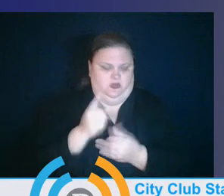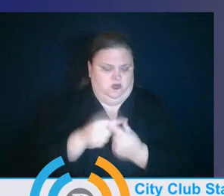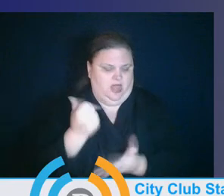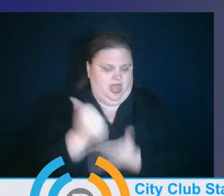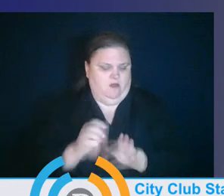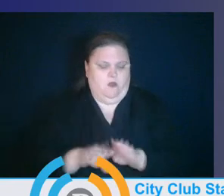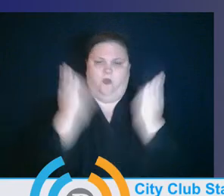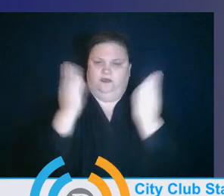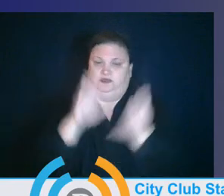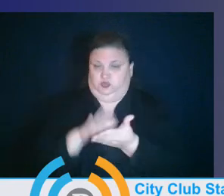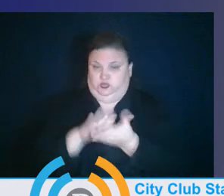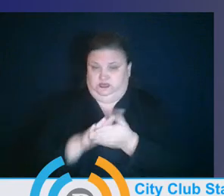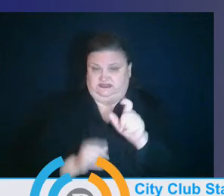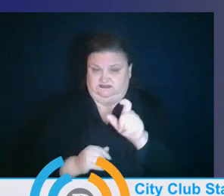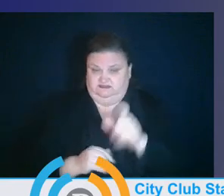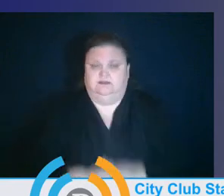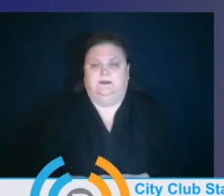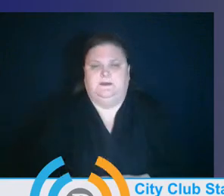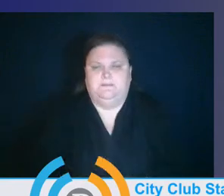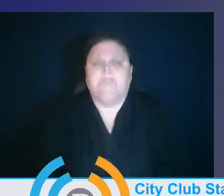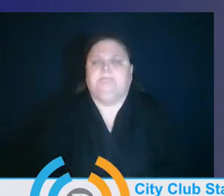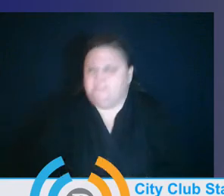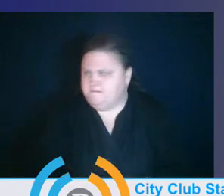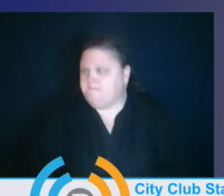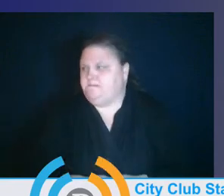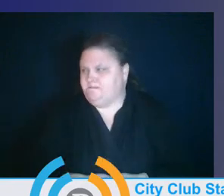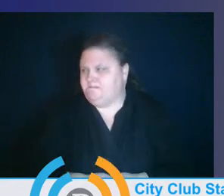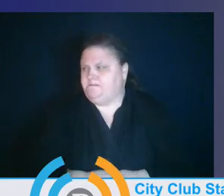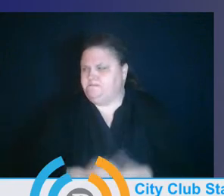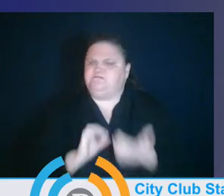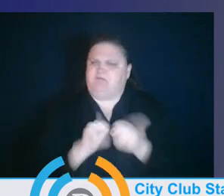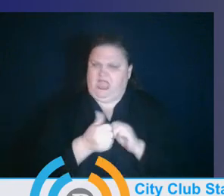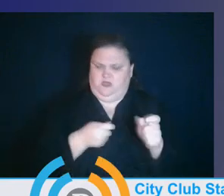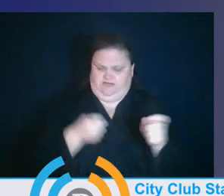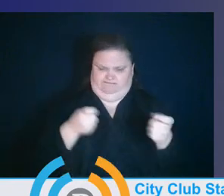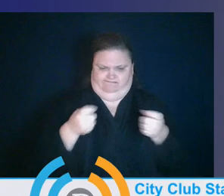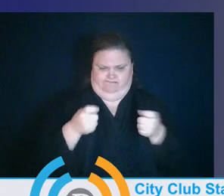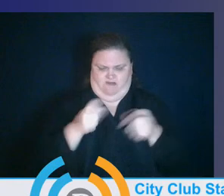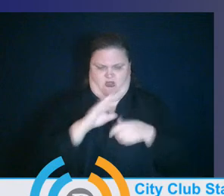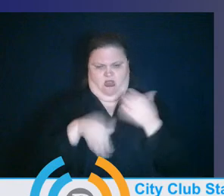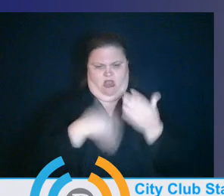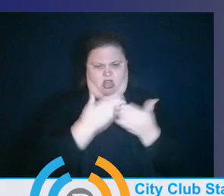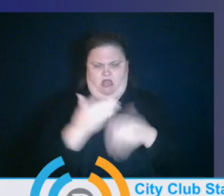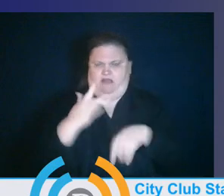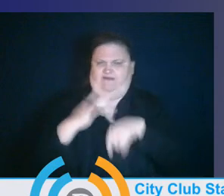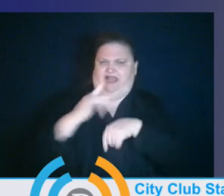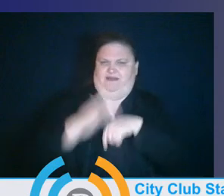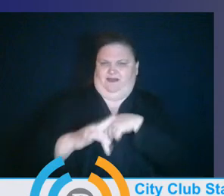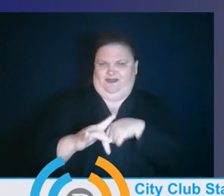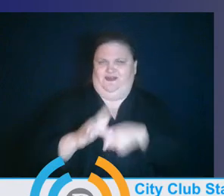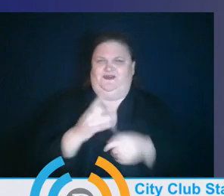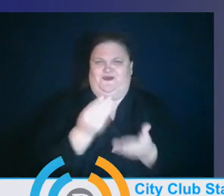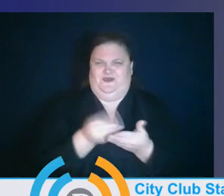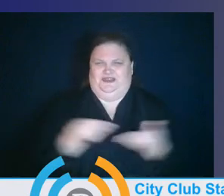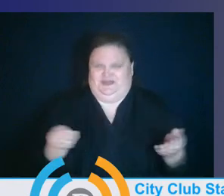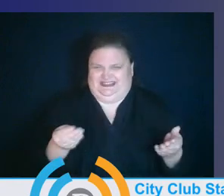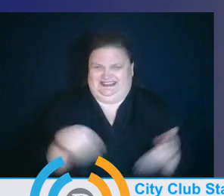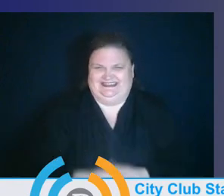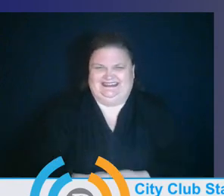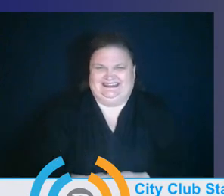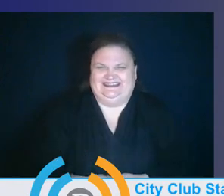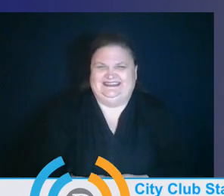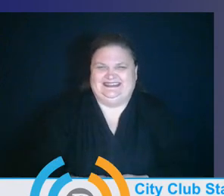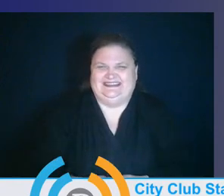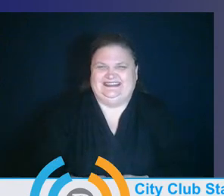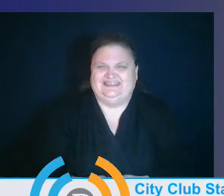Great question. How do we marshal all available funds and resources towards meeting our core mission? I think